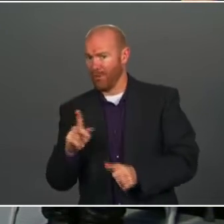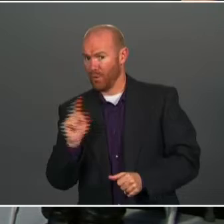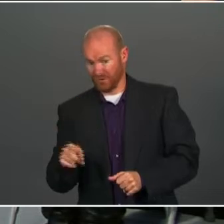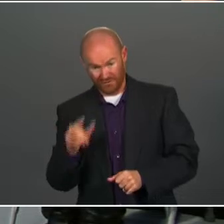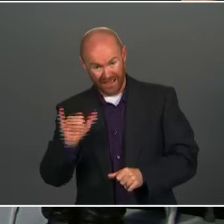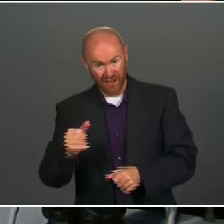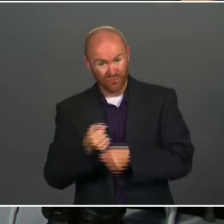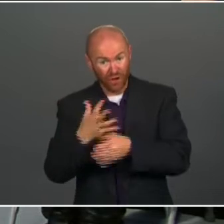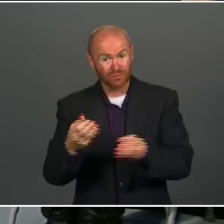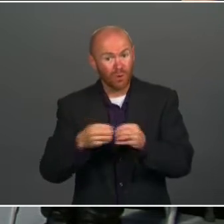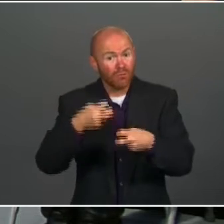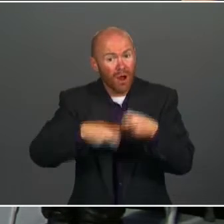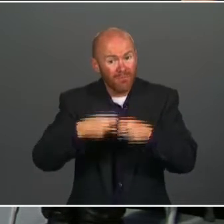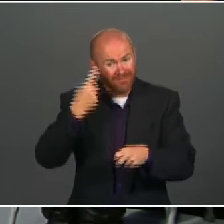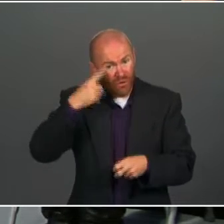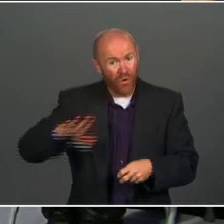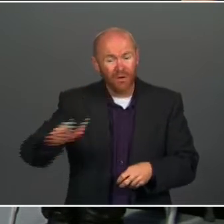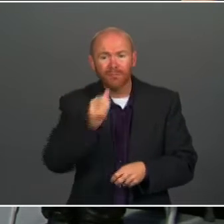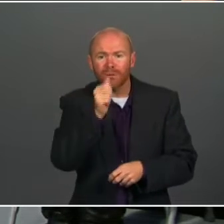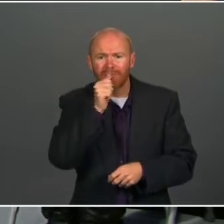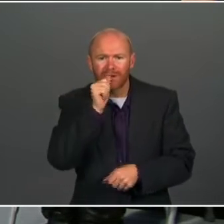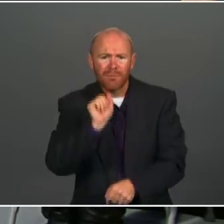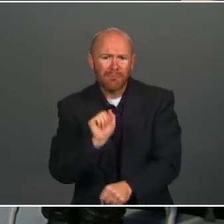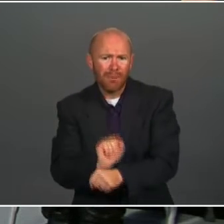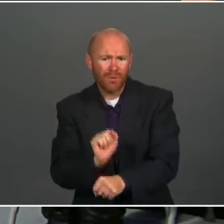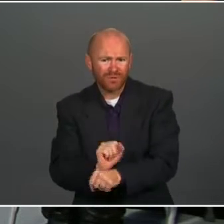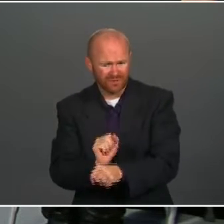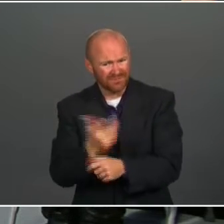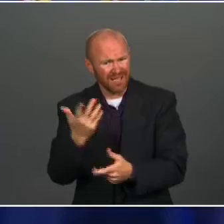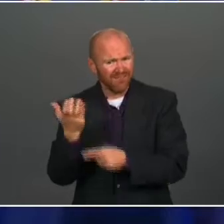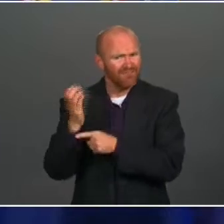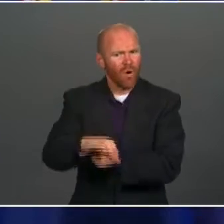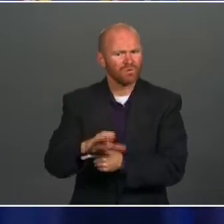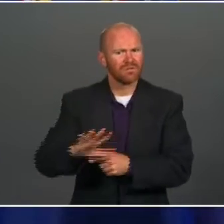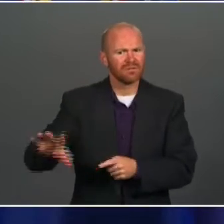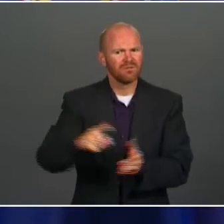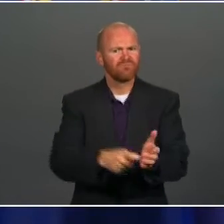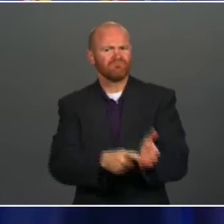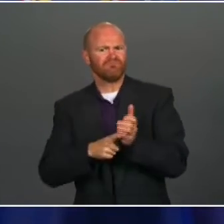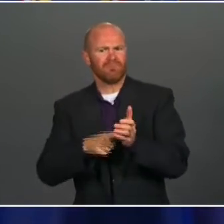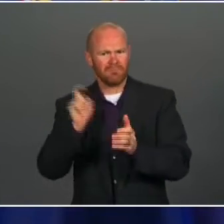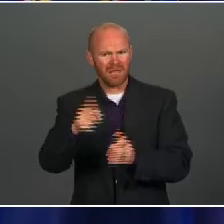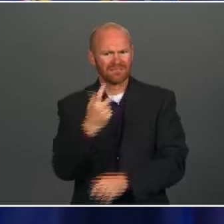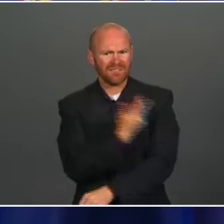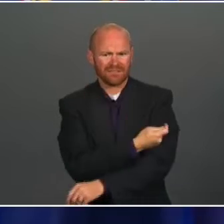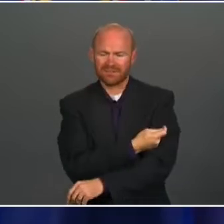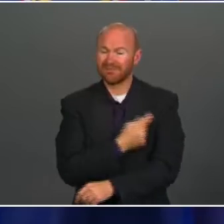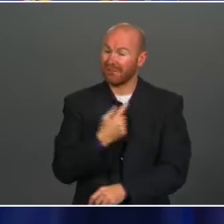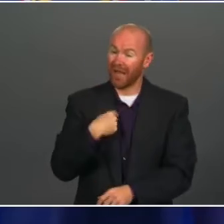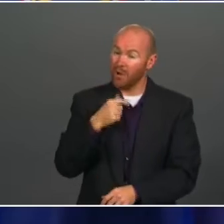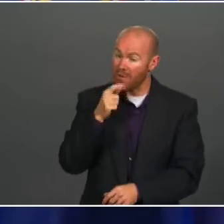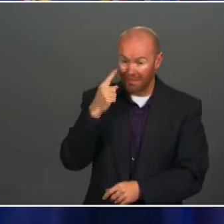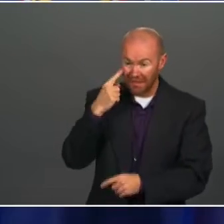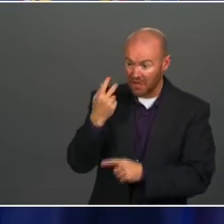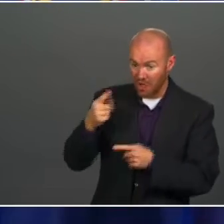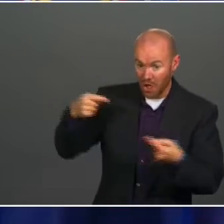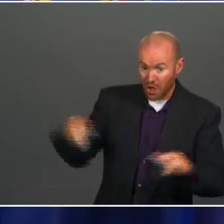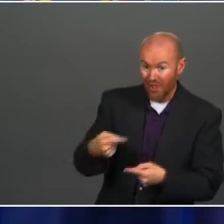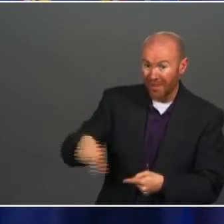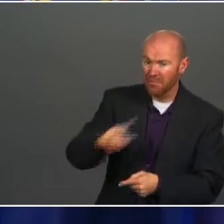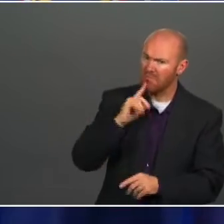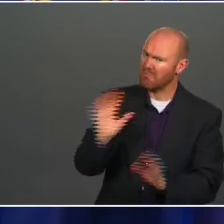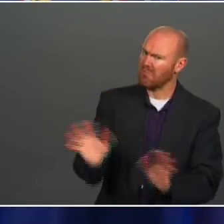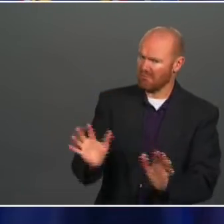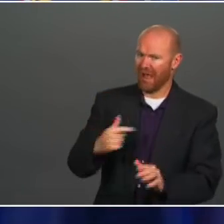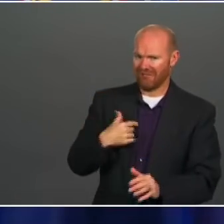trying to enforce a mandate? I don't think it creates more problems for private employers. I think it helps private employers. In fact, we had lots